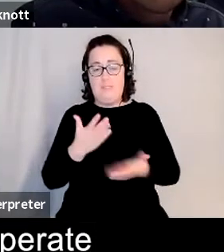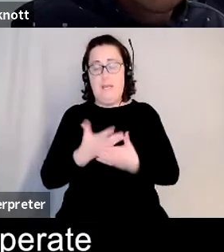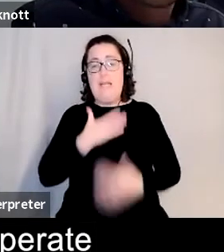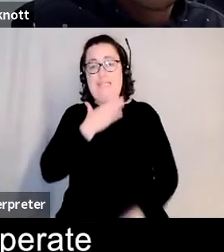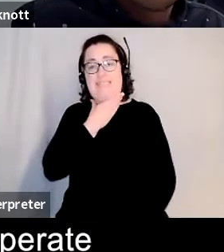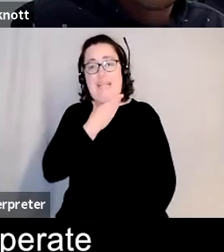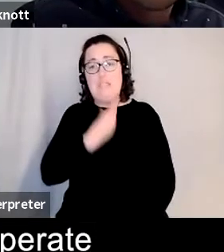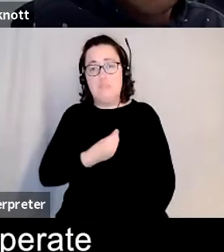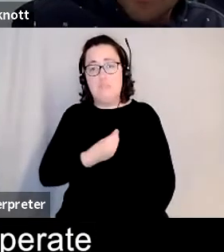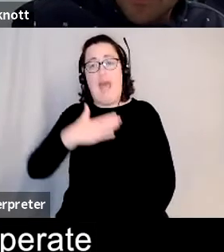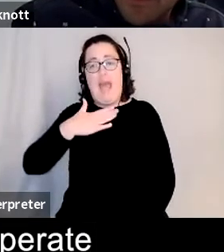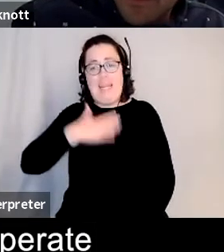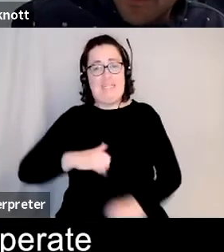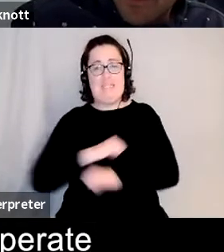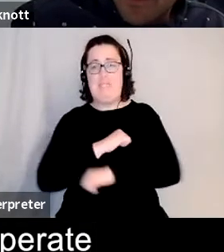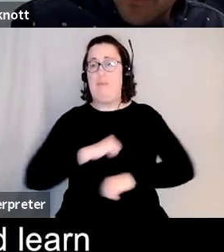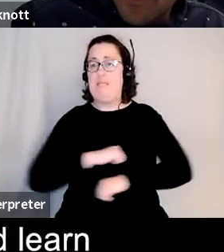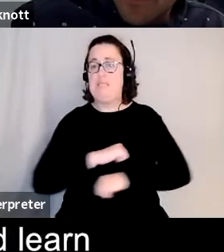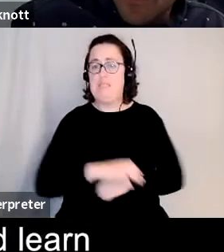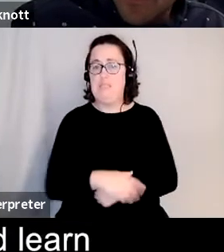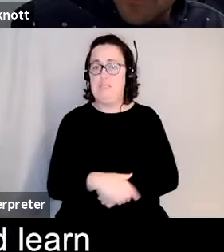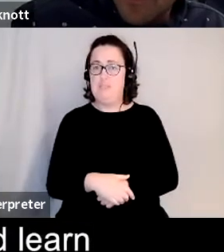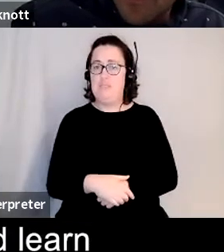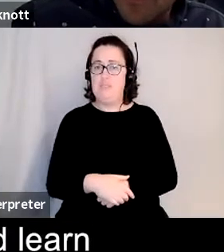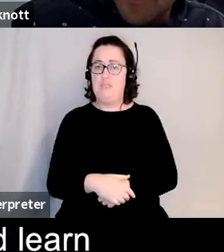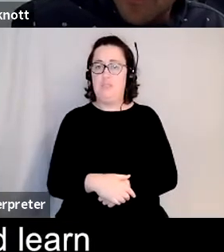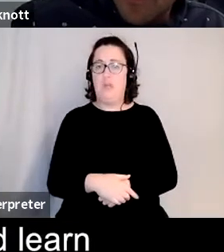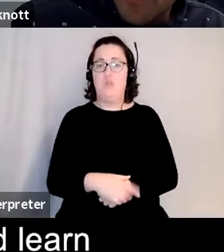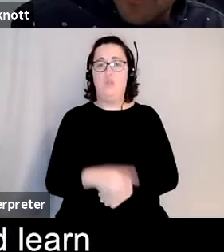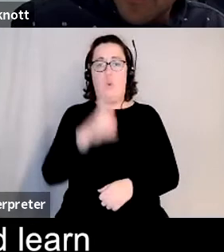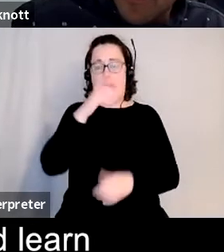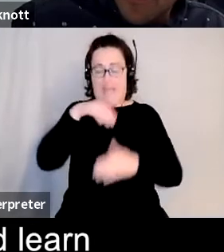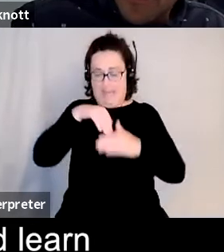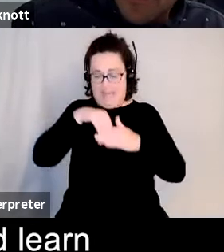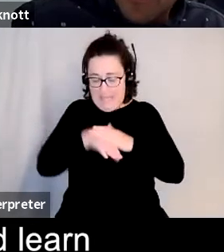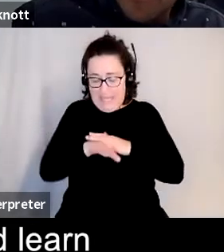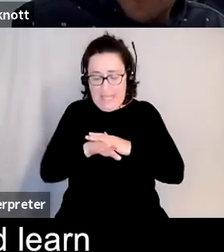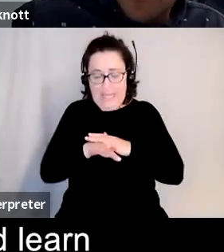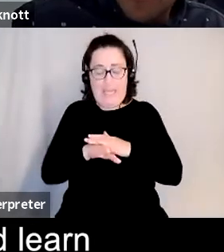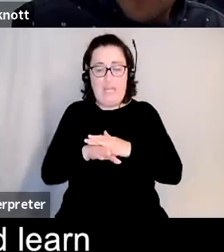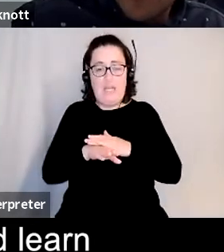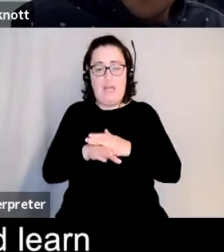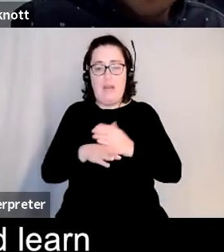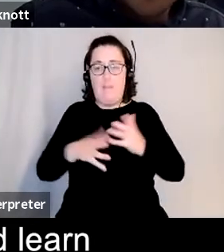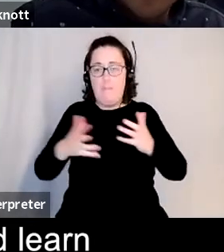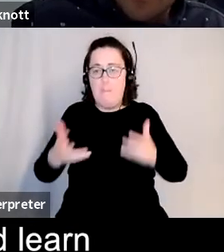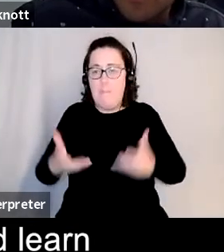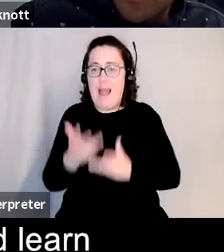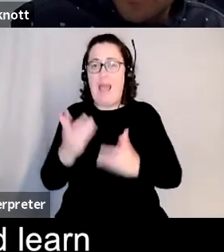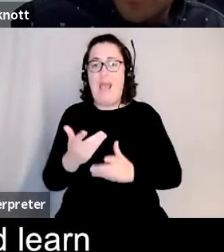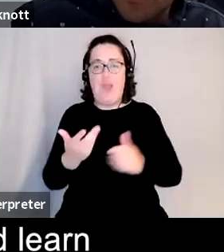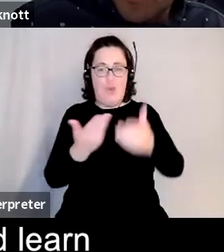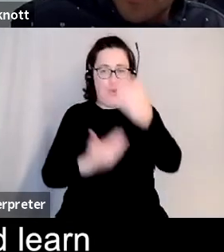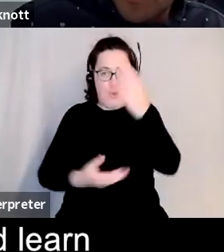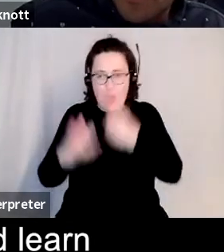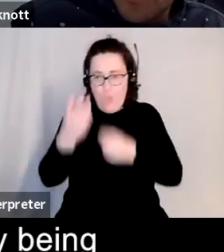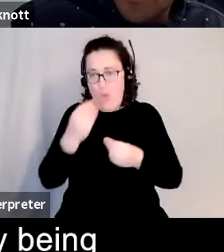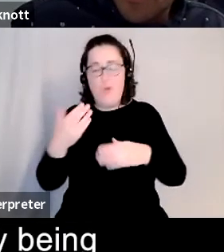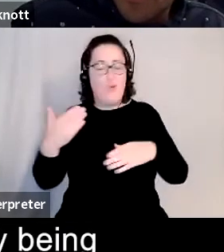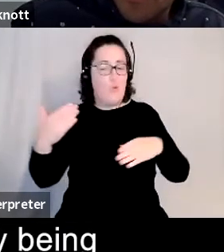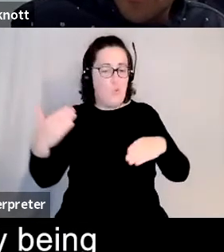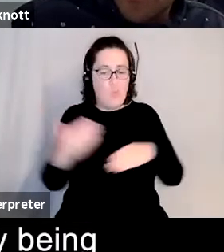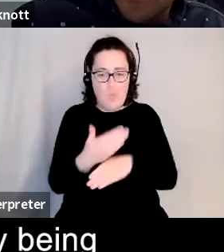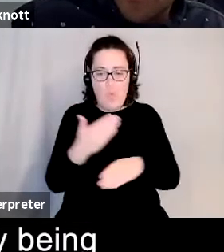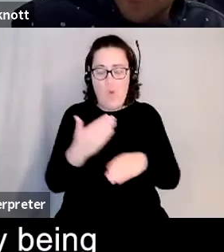space and for me not only the ability to come in and work and learn and play but the ability to be out be